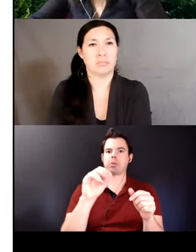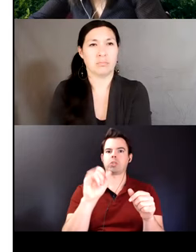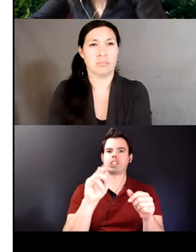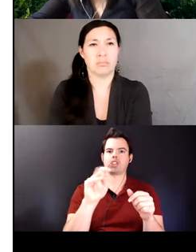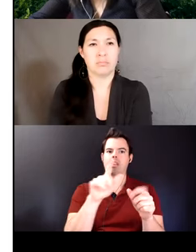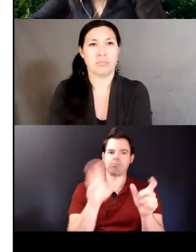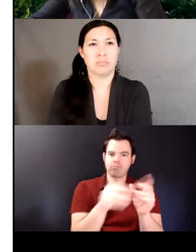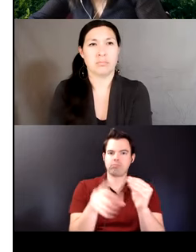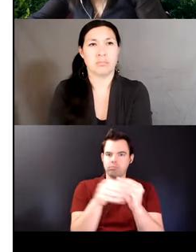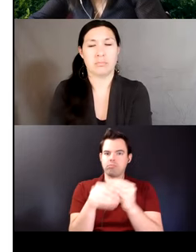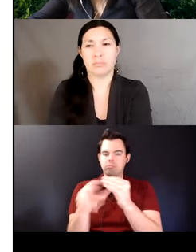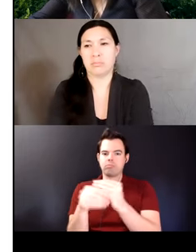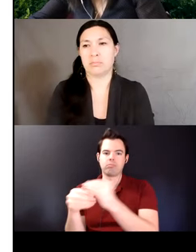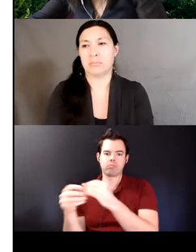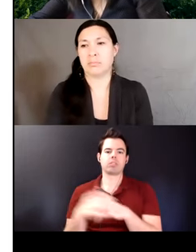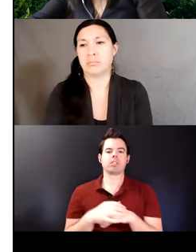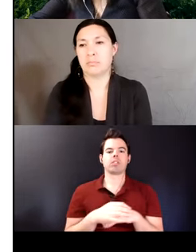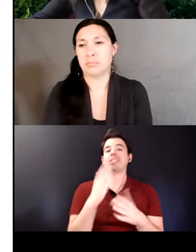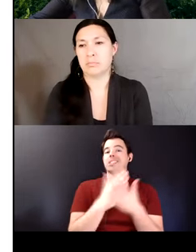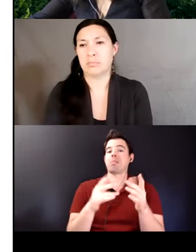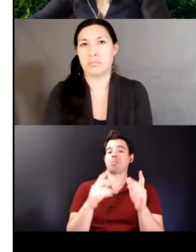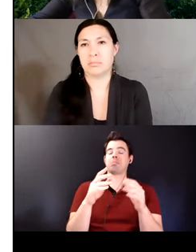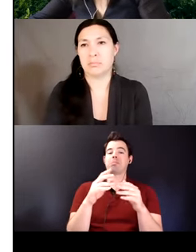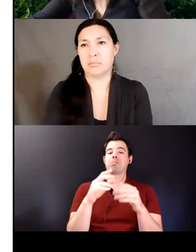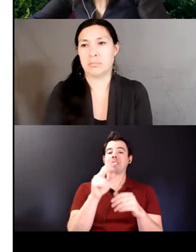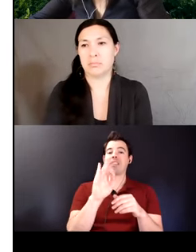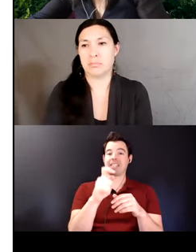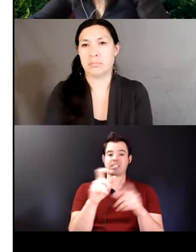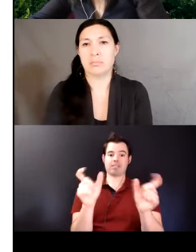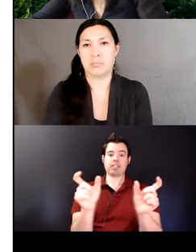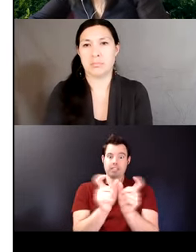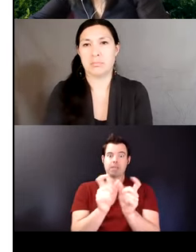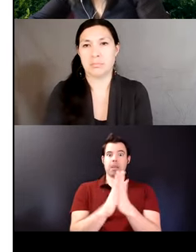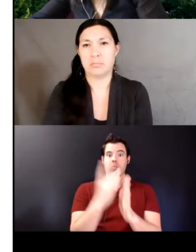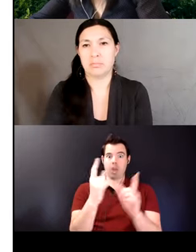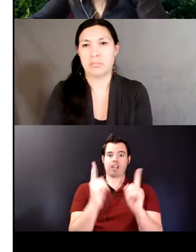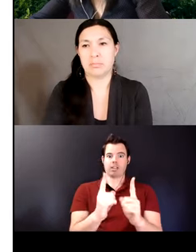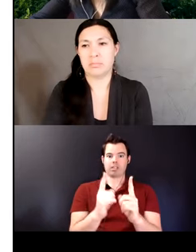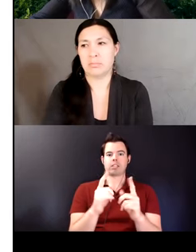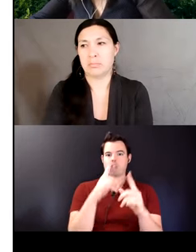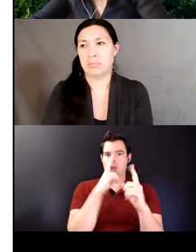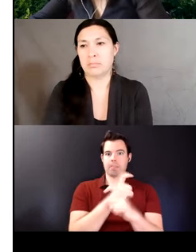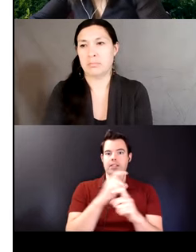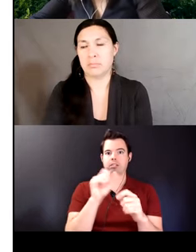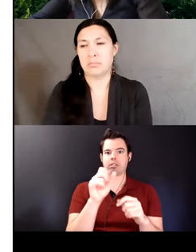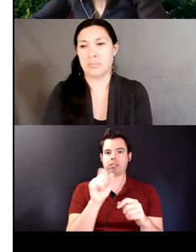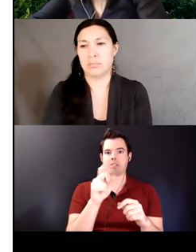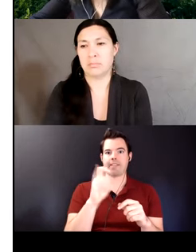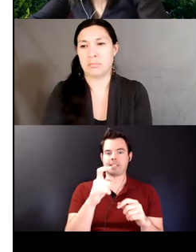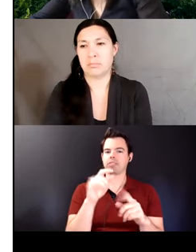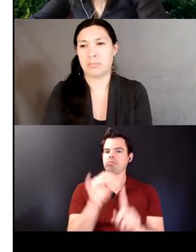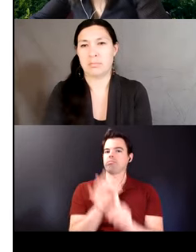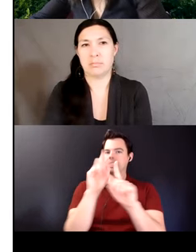they form complex suffixes complex suffixes have several characteristics first they